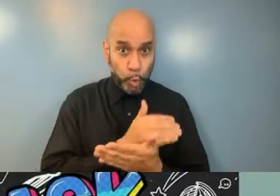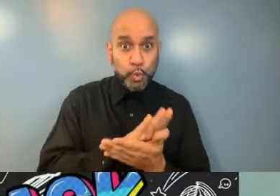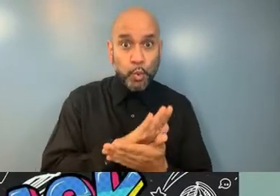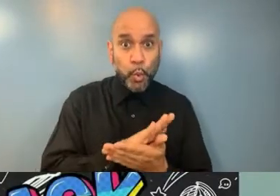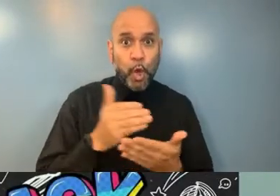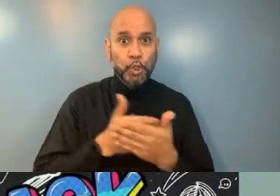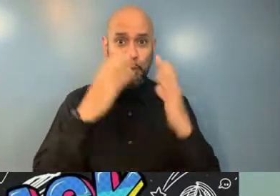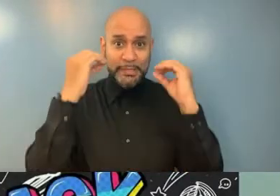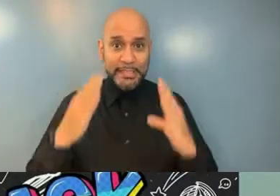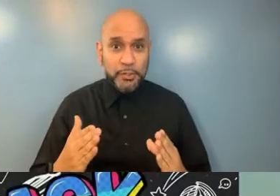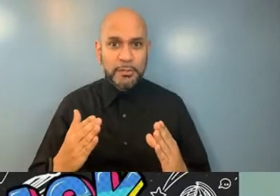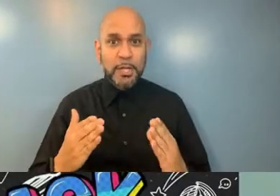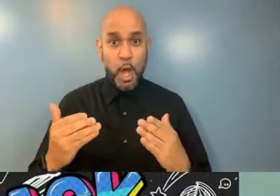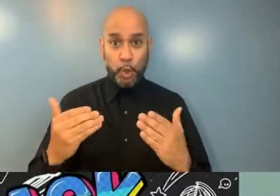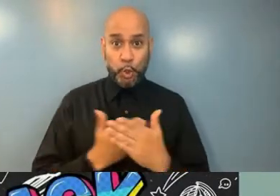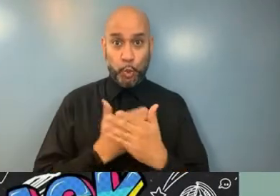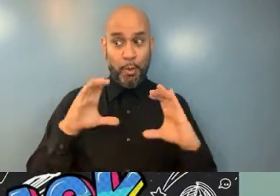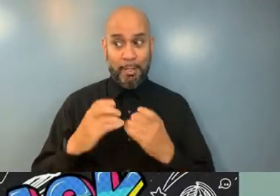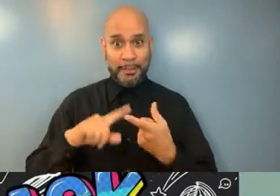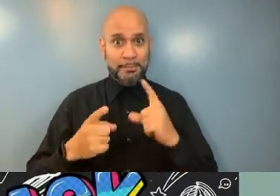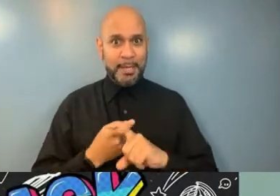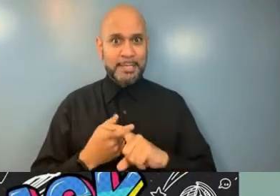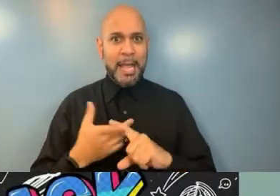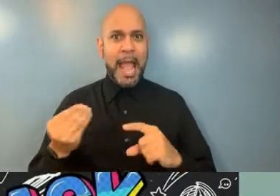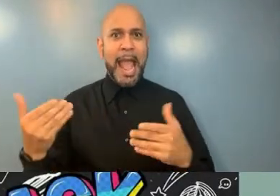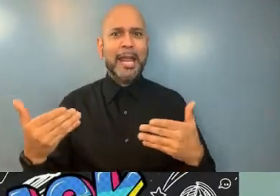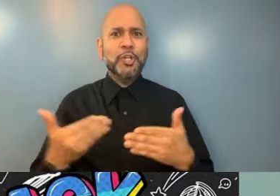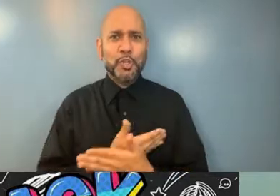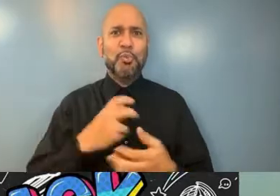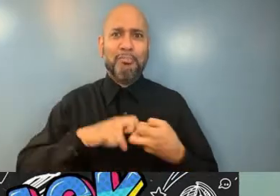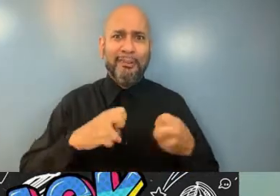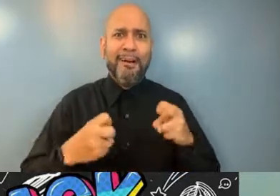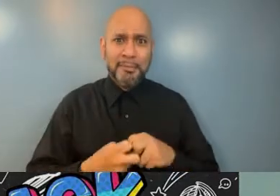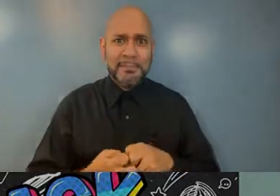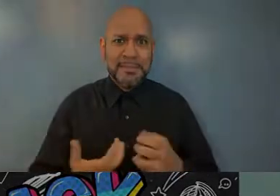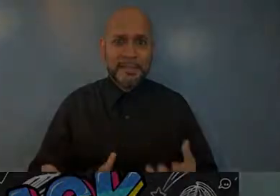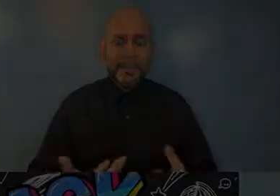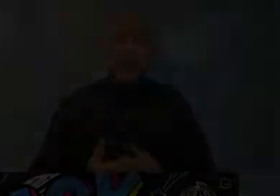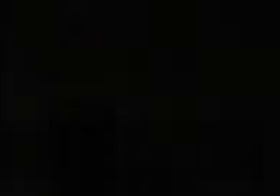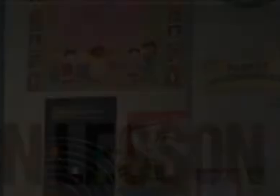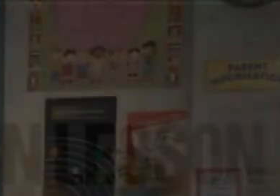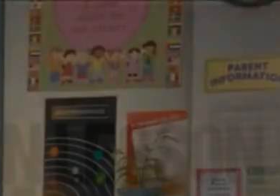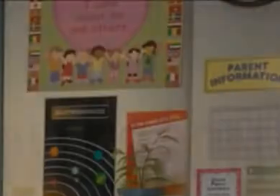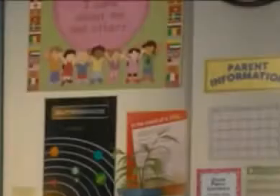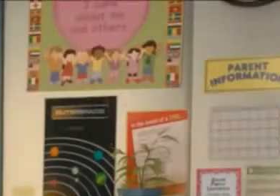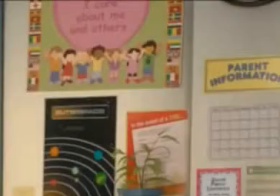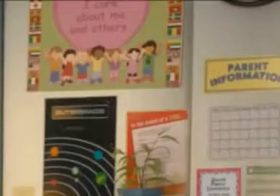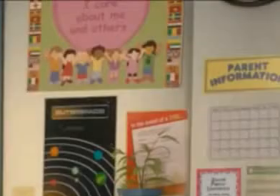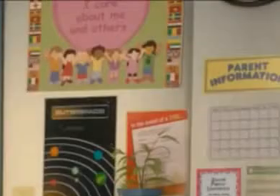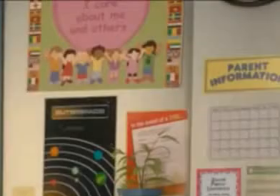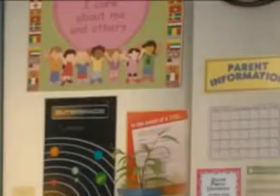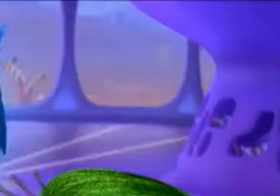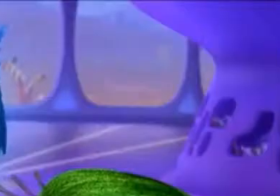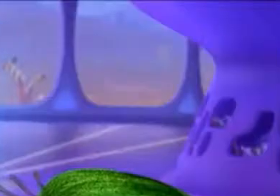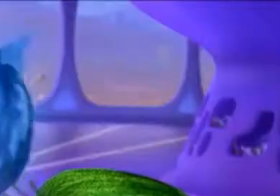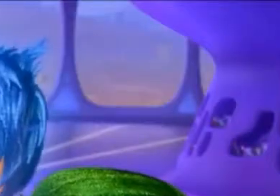new teachers, new classmates, and new problems. Everybody, we have a new student